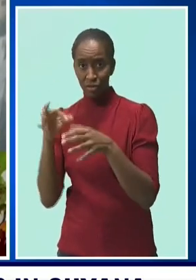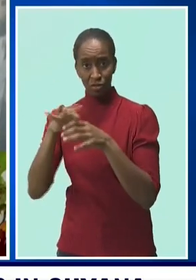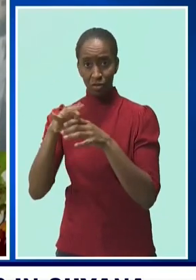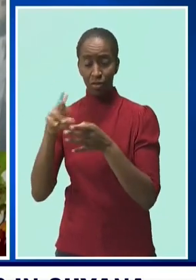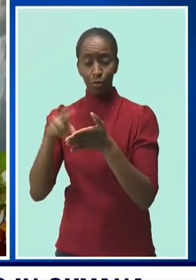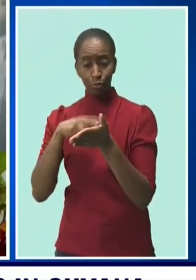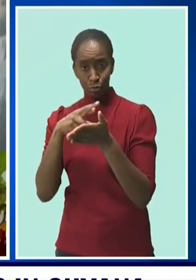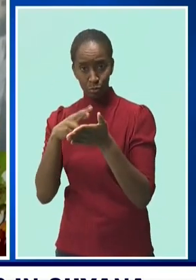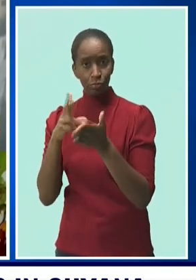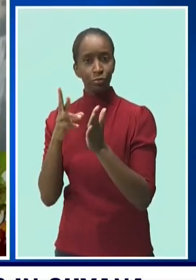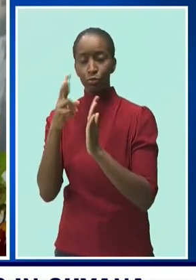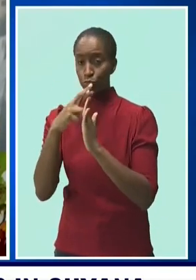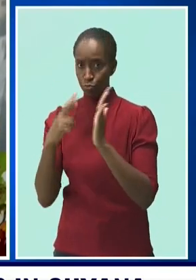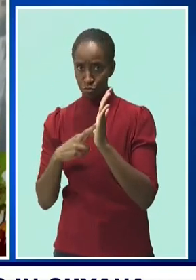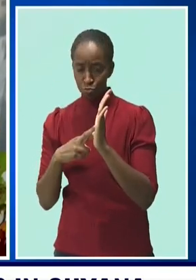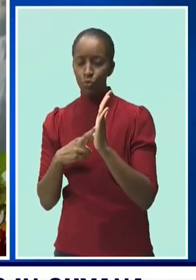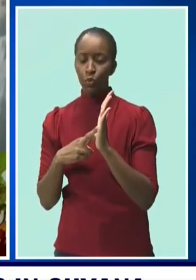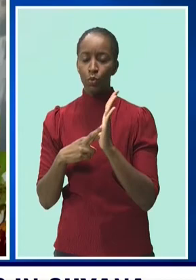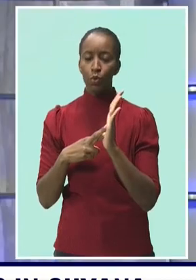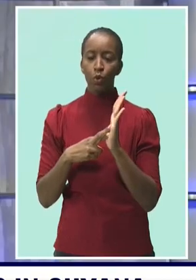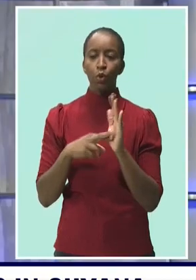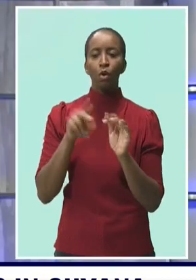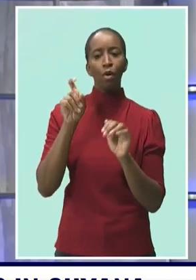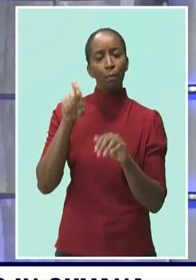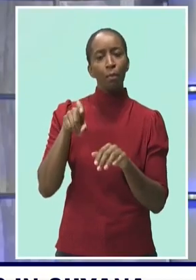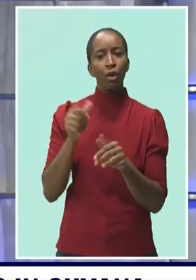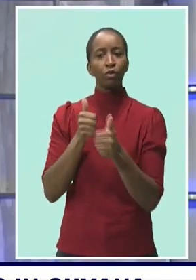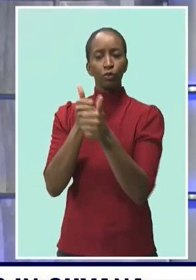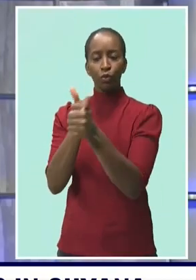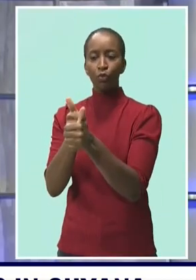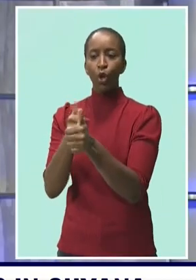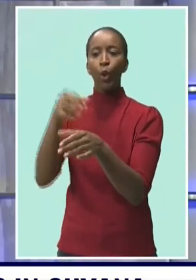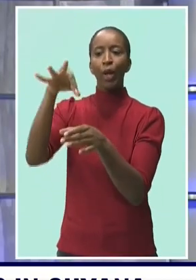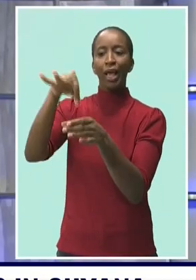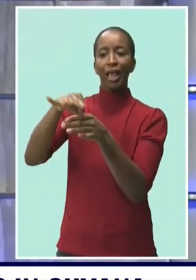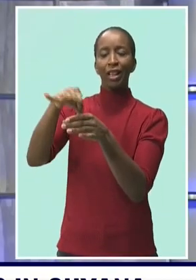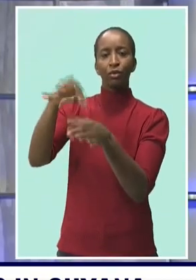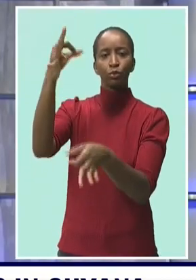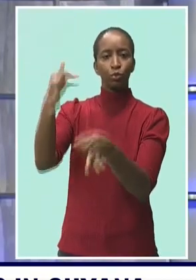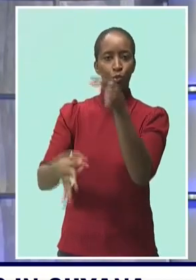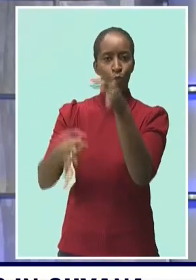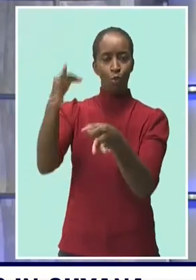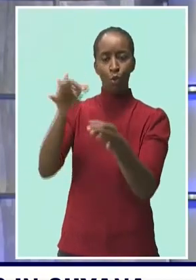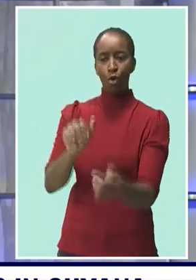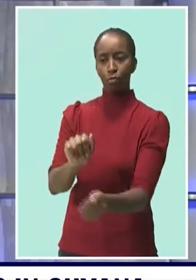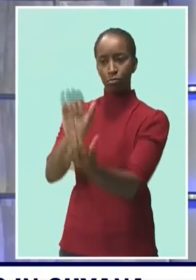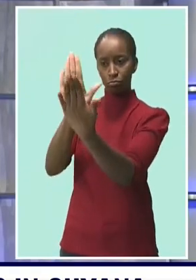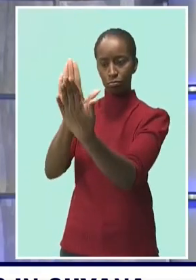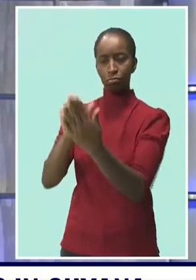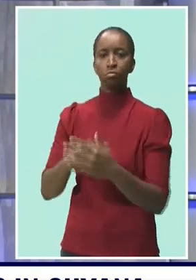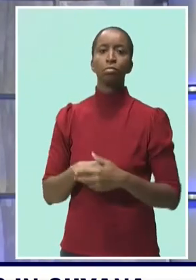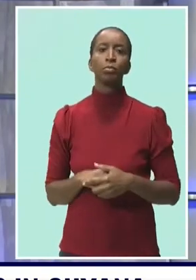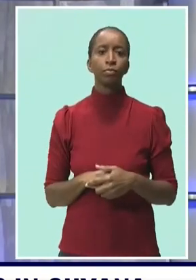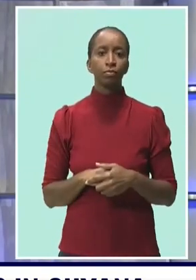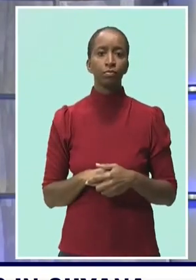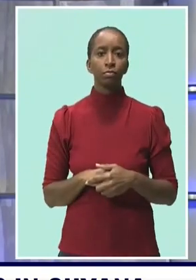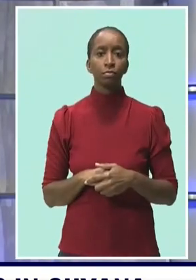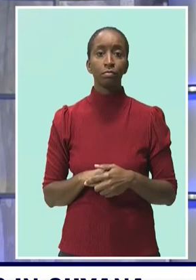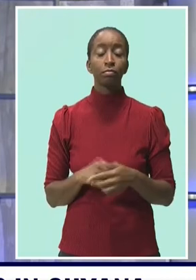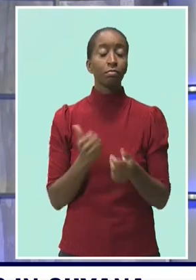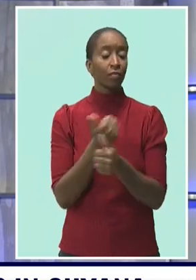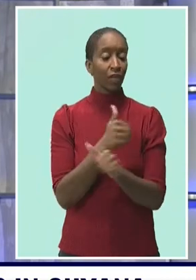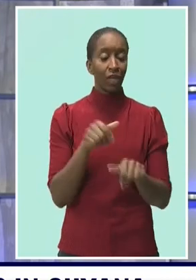to an election court. Ms. Motley says CARICOM holds the strong view that no voter must be